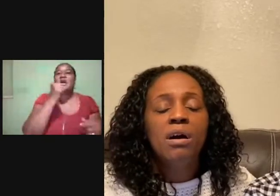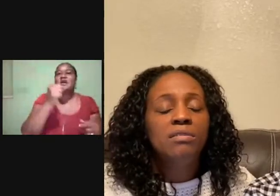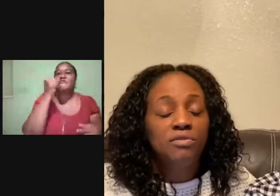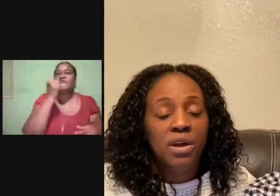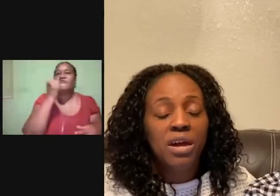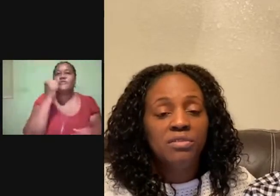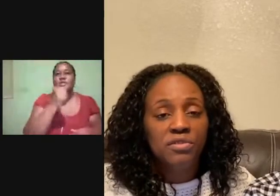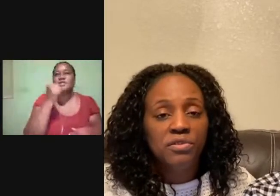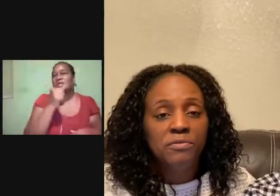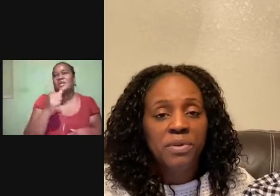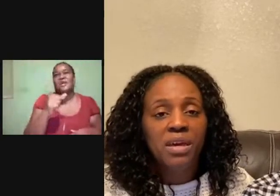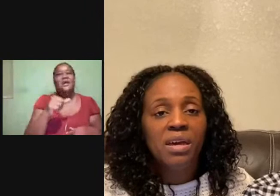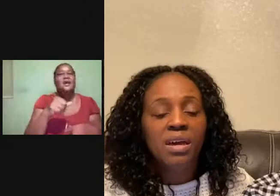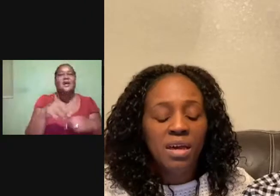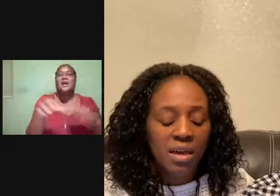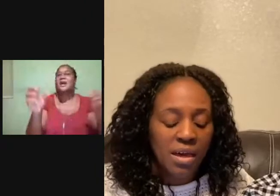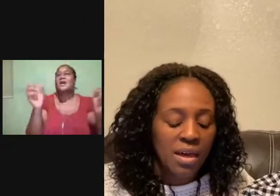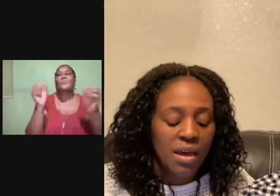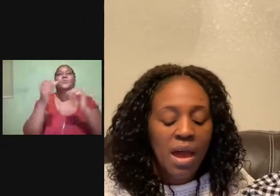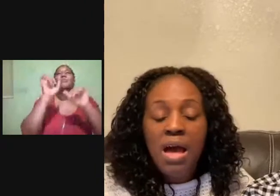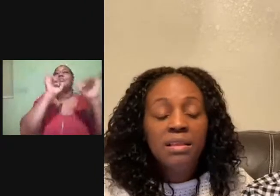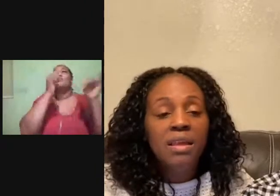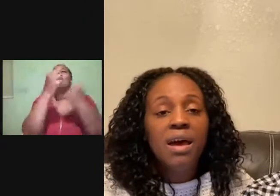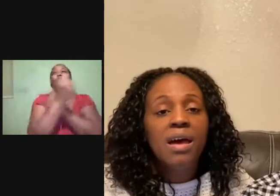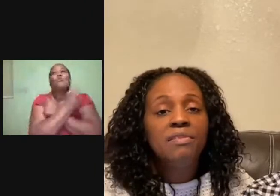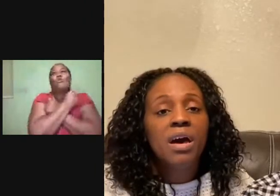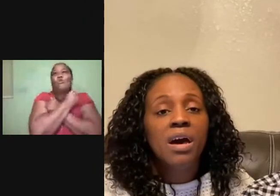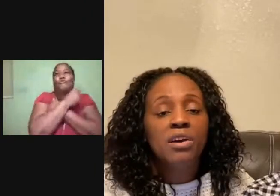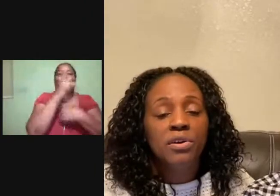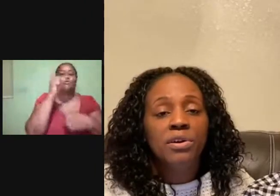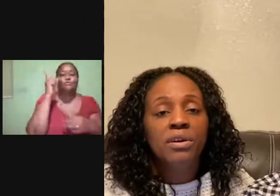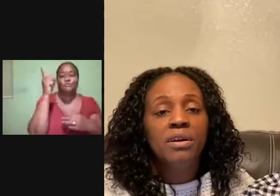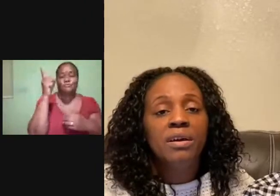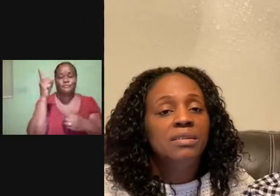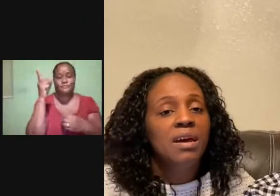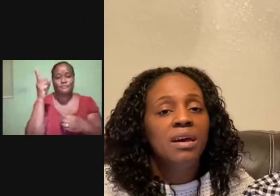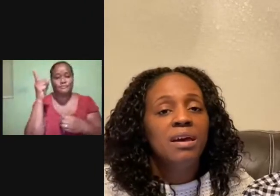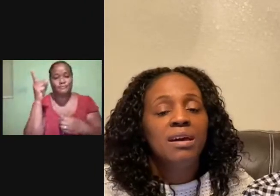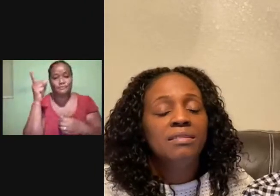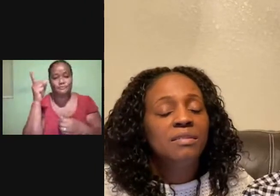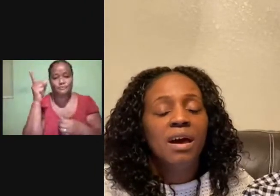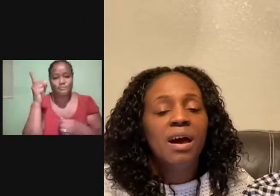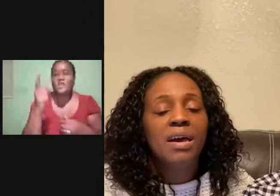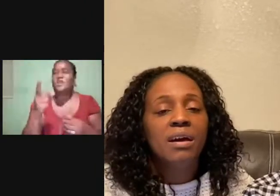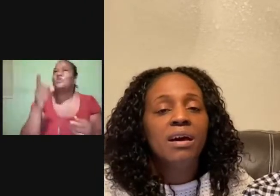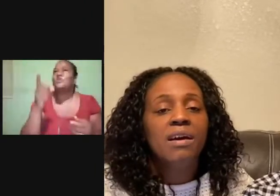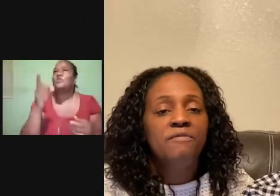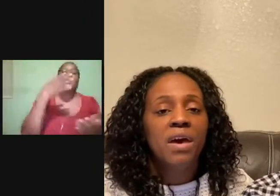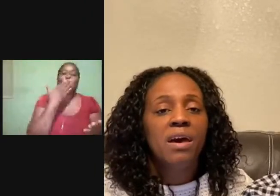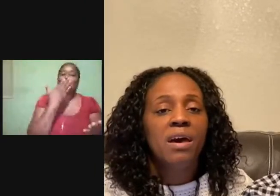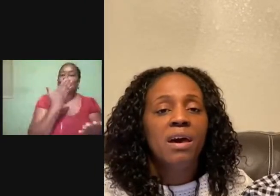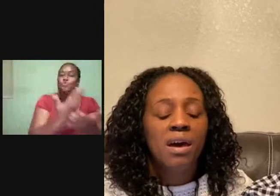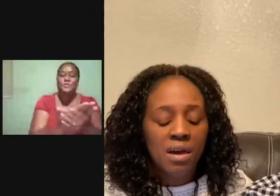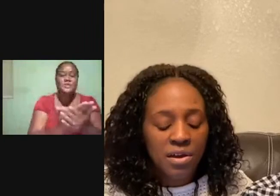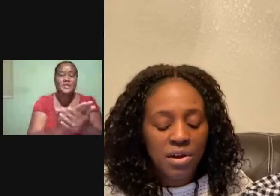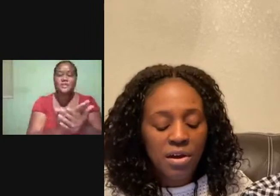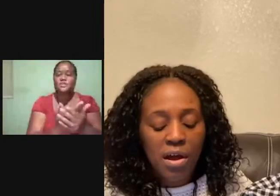constrained to Thee. Let Thy goodness, like a